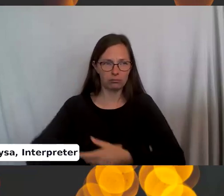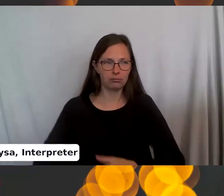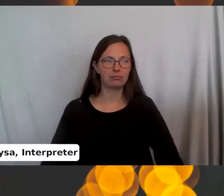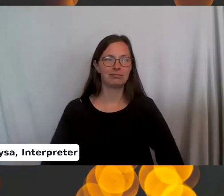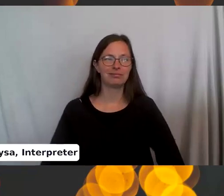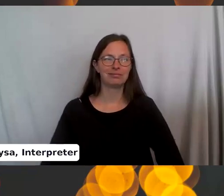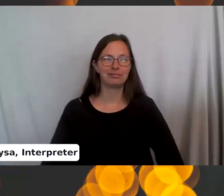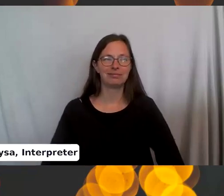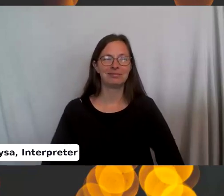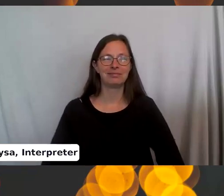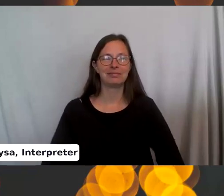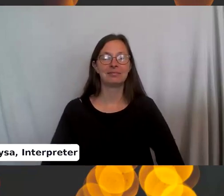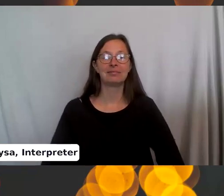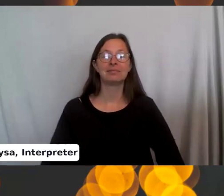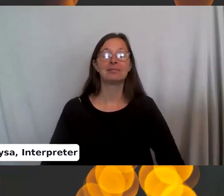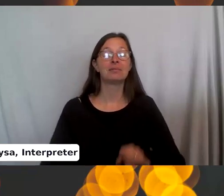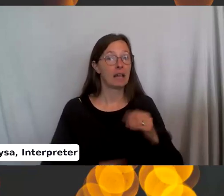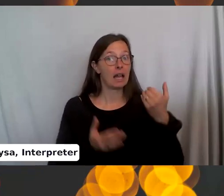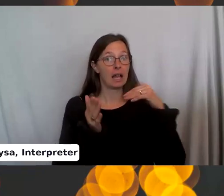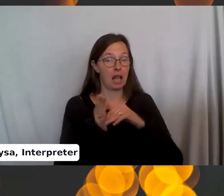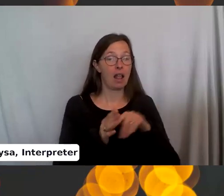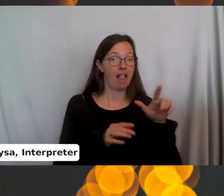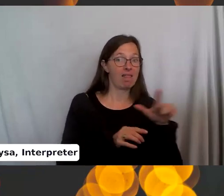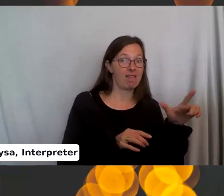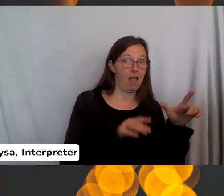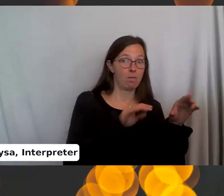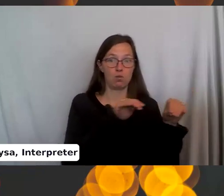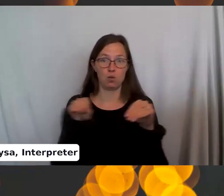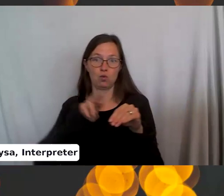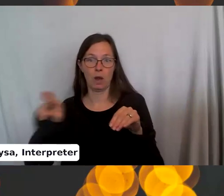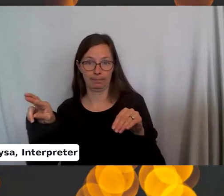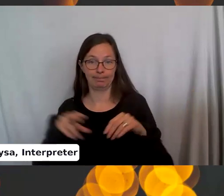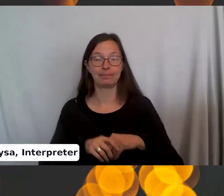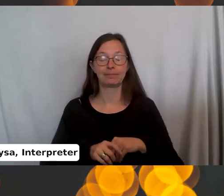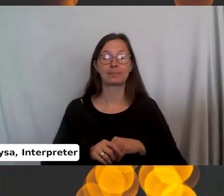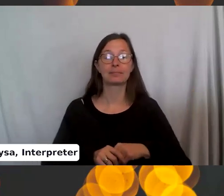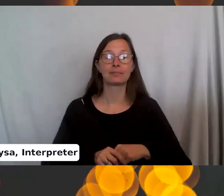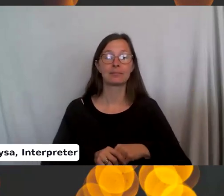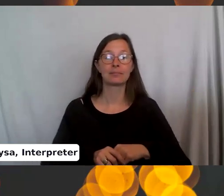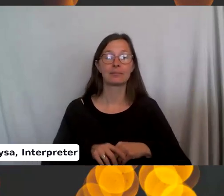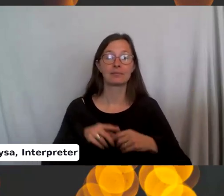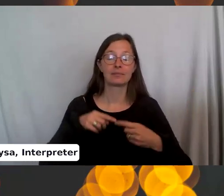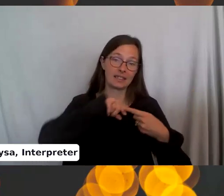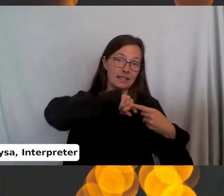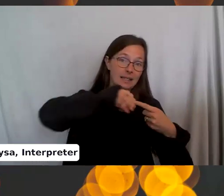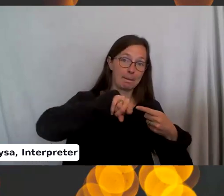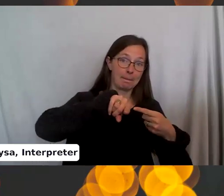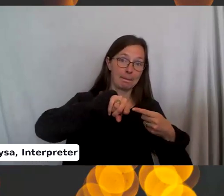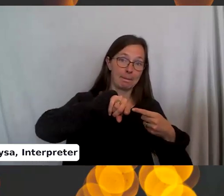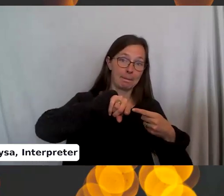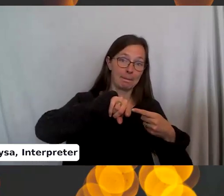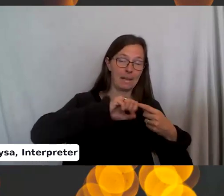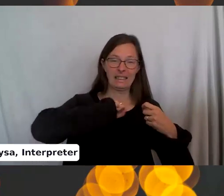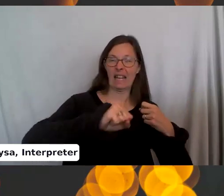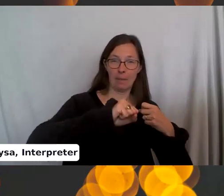You're going to, left to right, through the stitch, stab it, you're going to